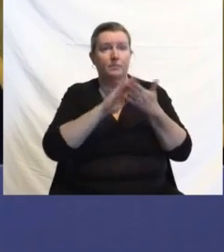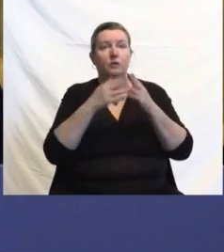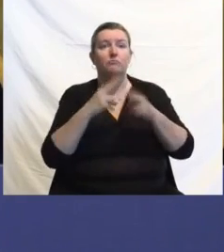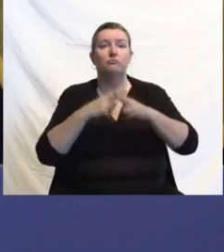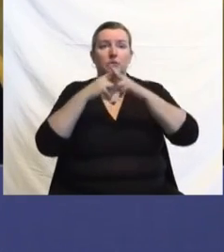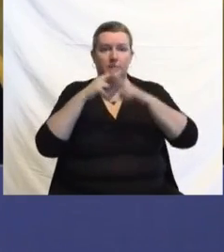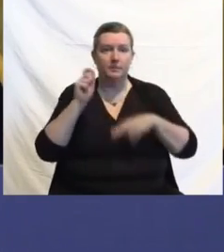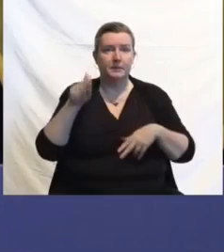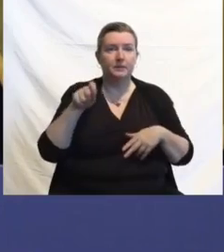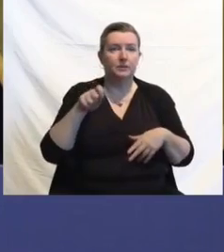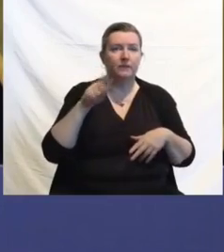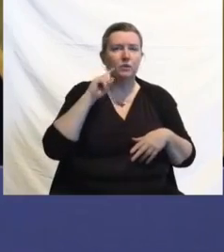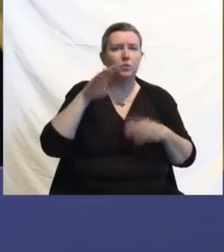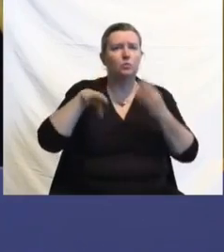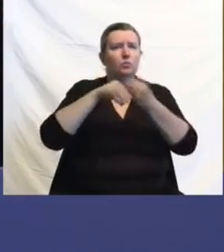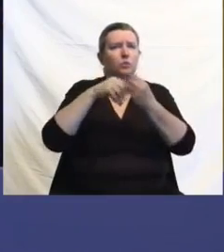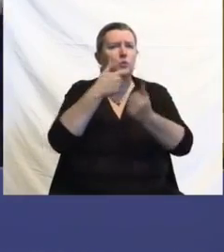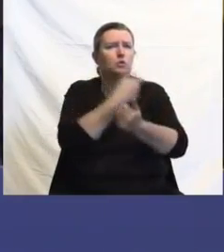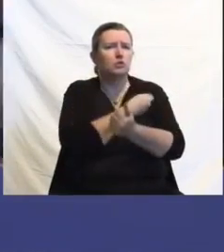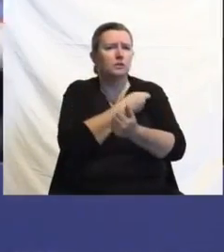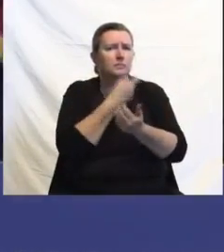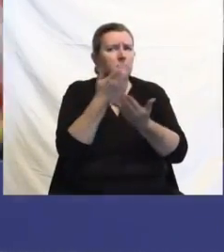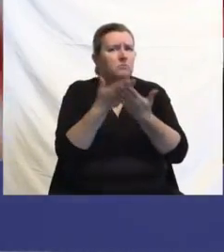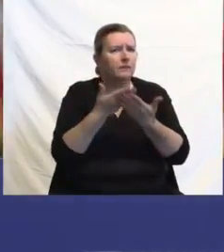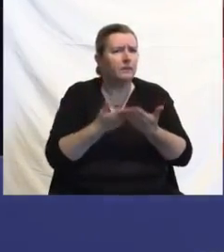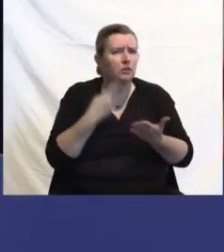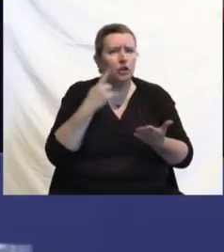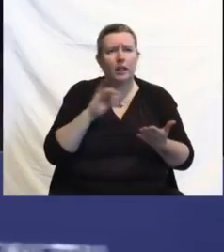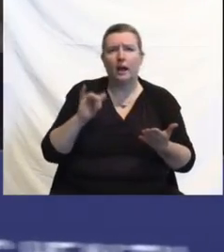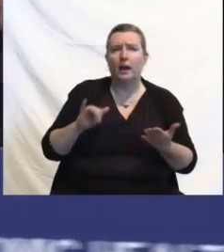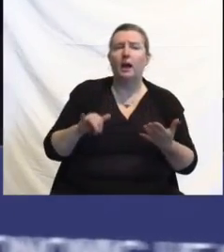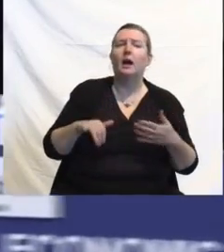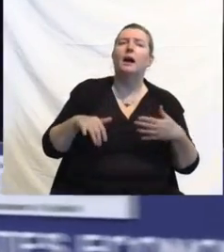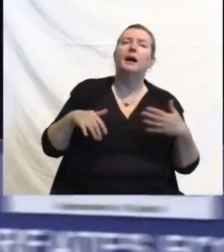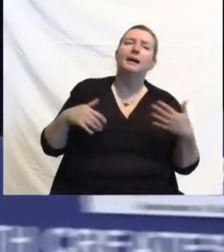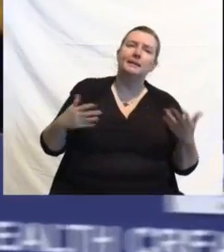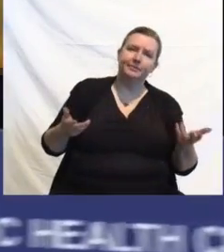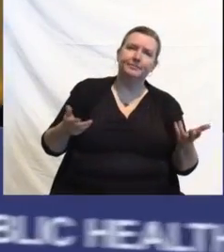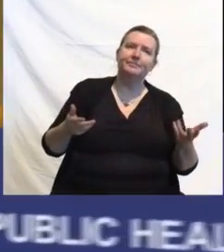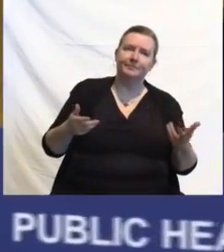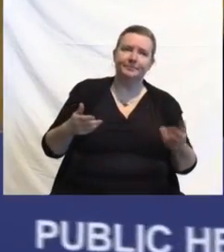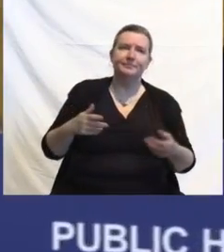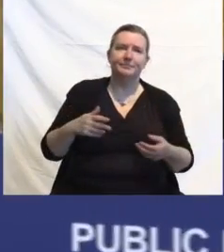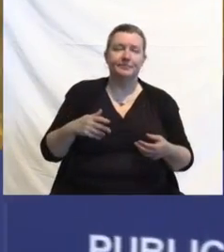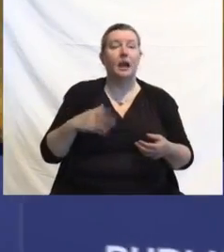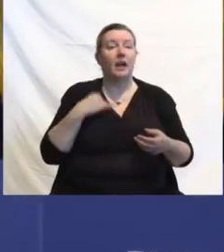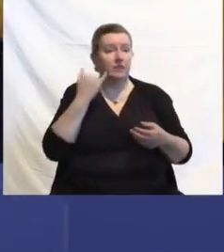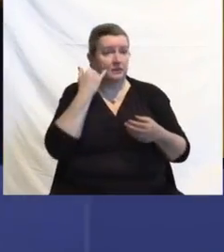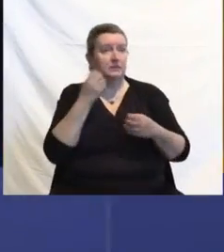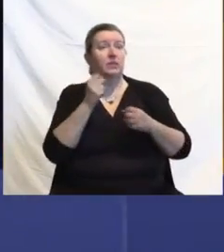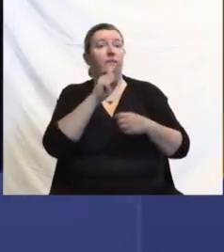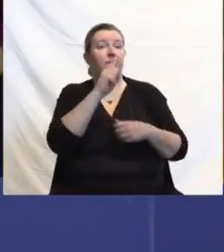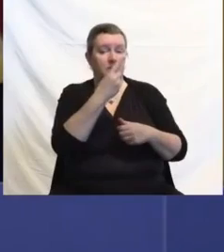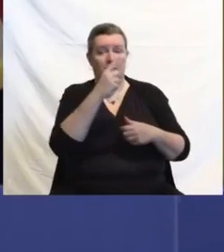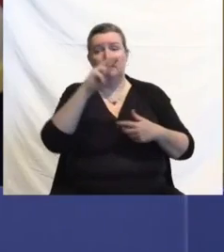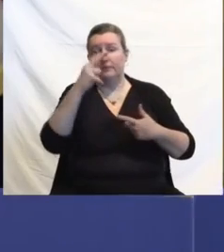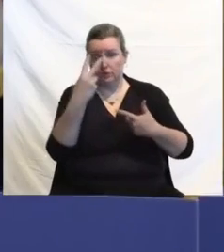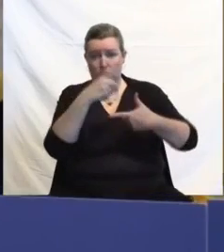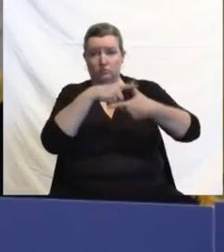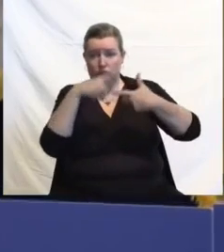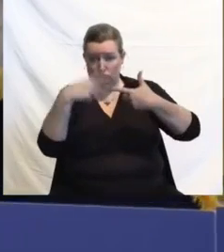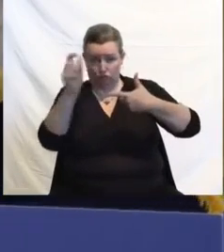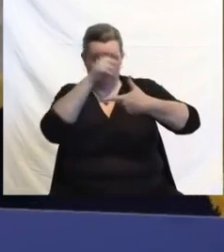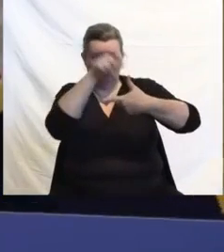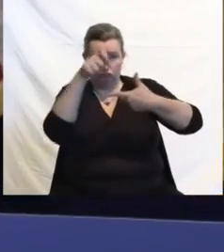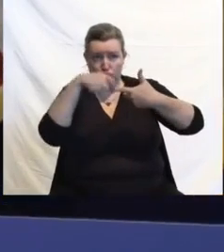the evidence research show? Well, again, you know, we know that if you've gotten the primary series, you've got a lot of protection right